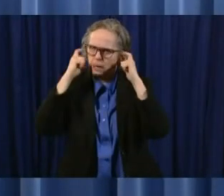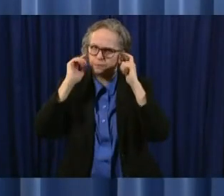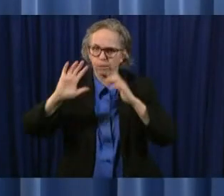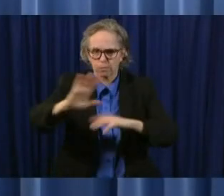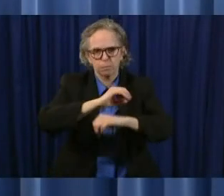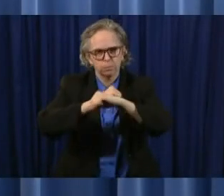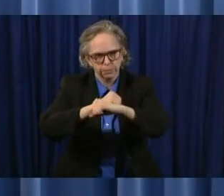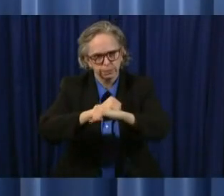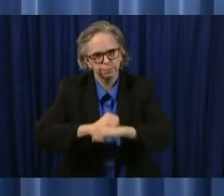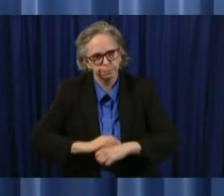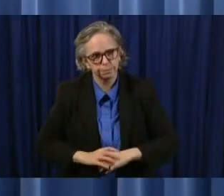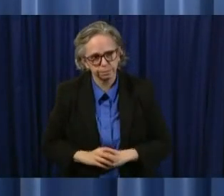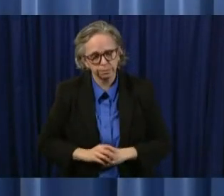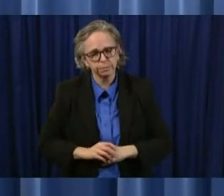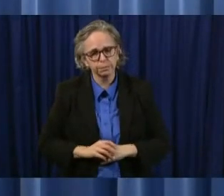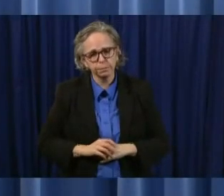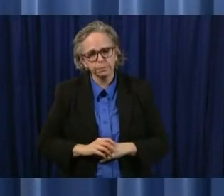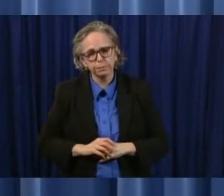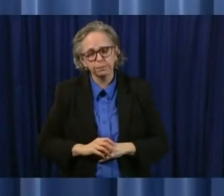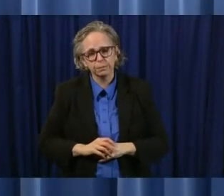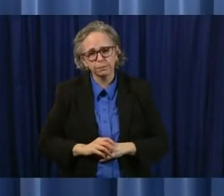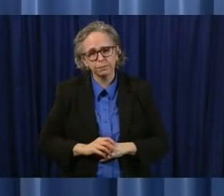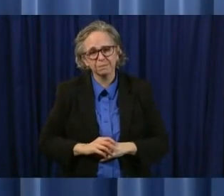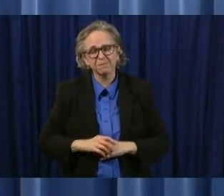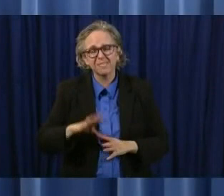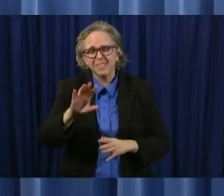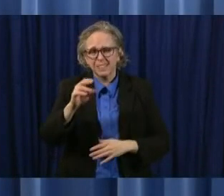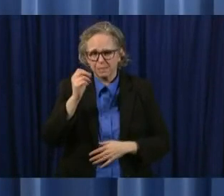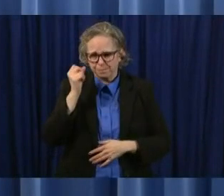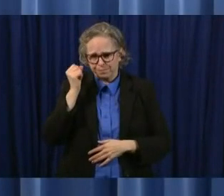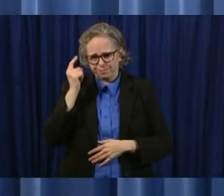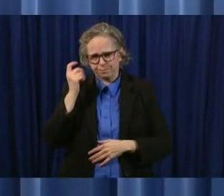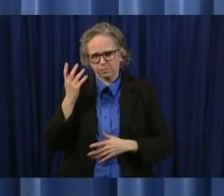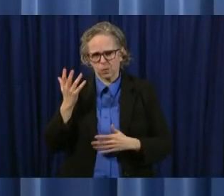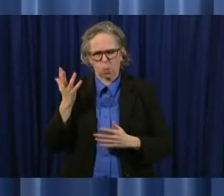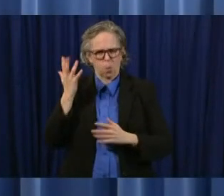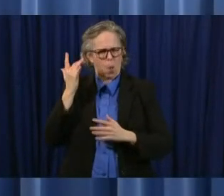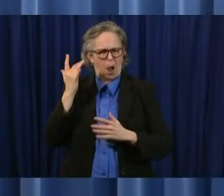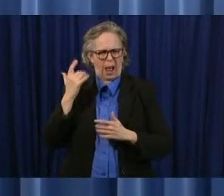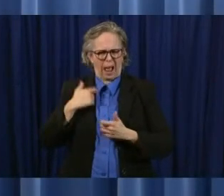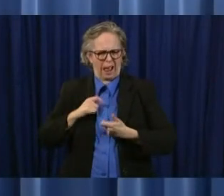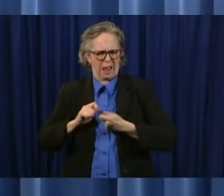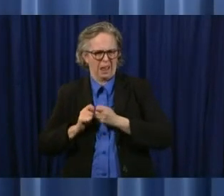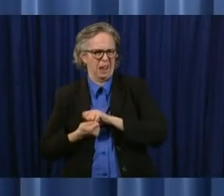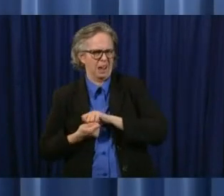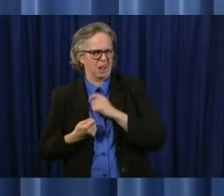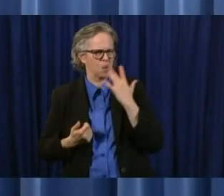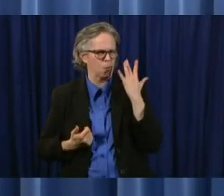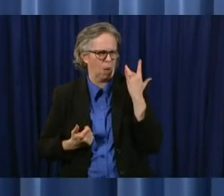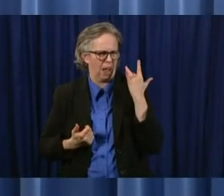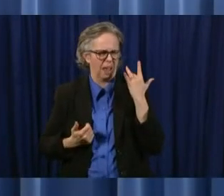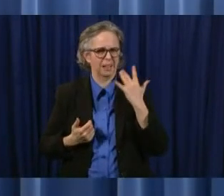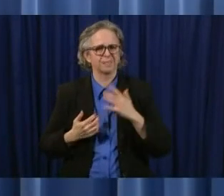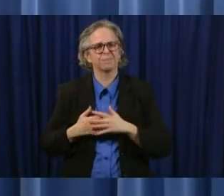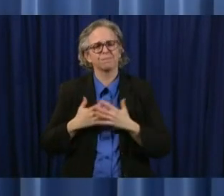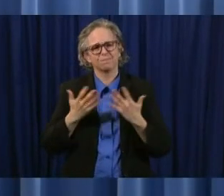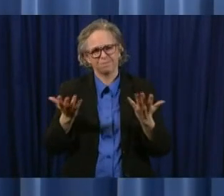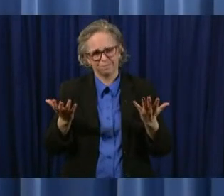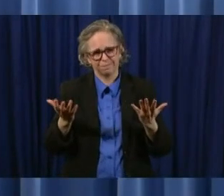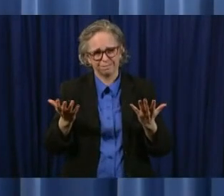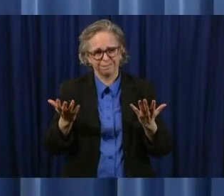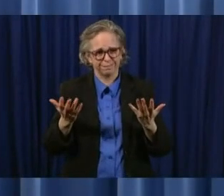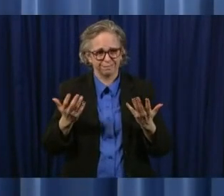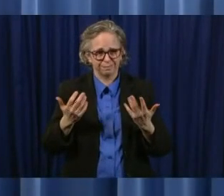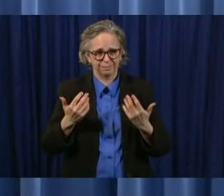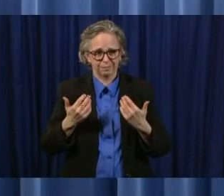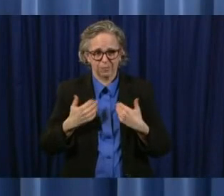let me talk a little bit about why we did this first it was a recommendation uh from our